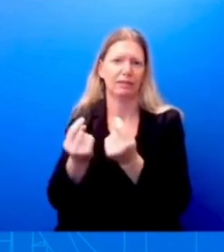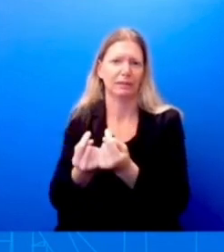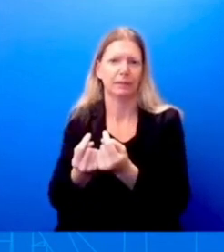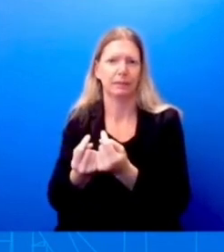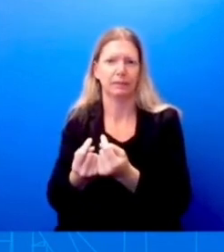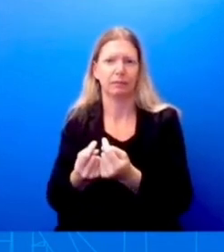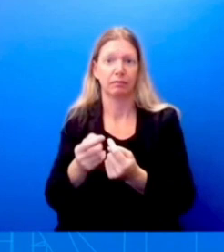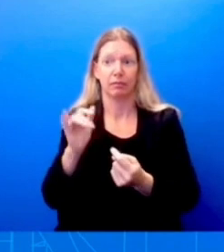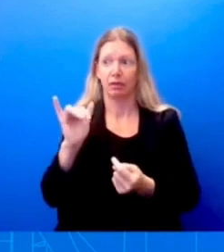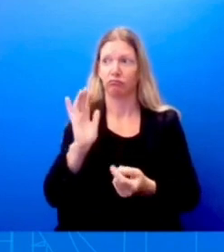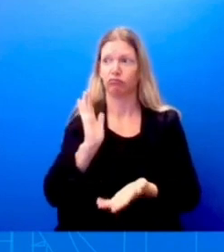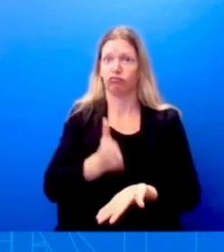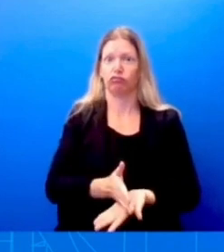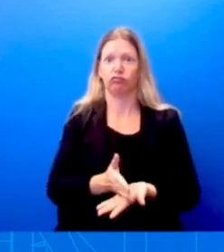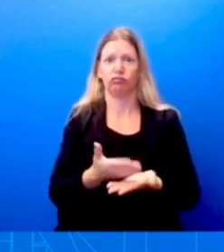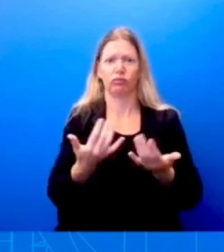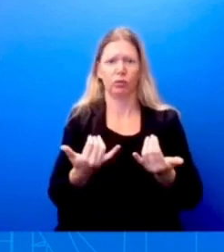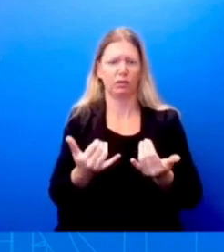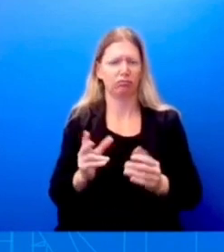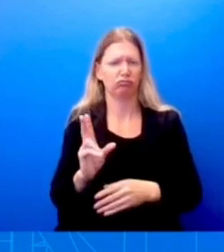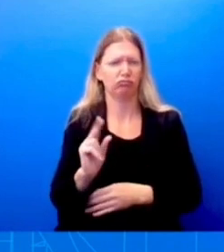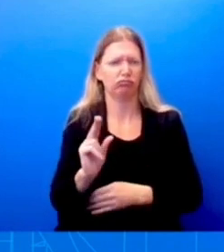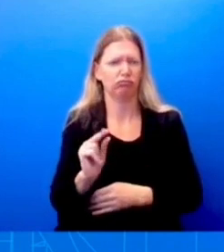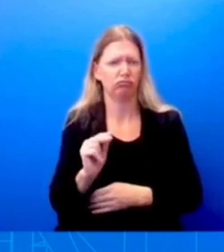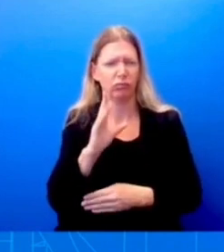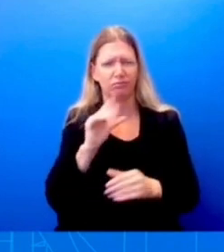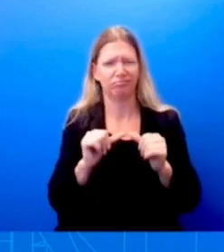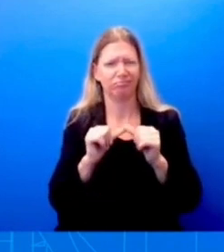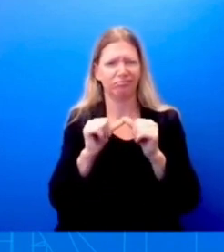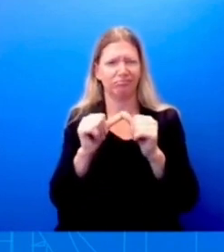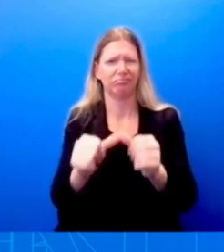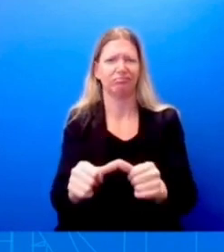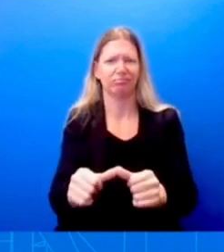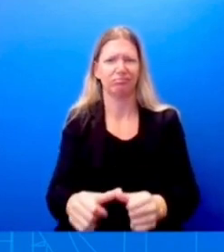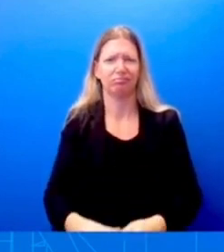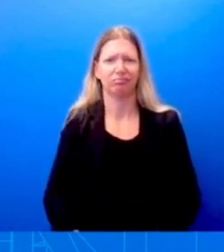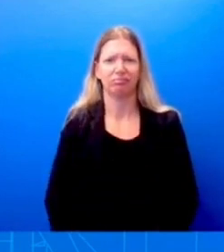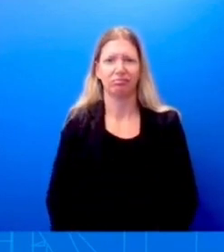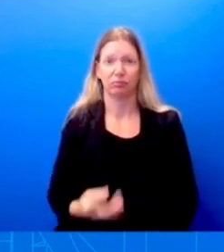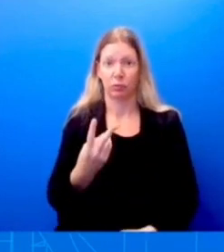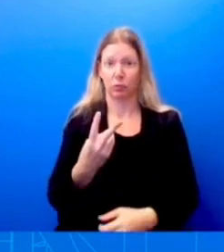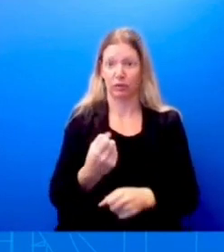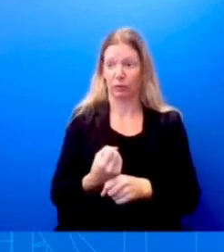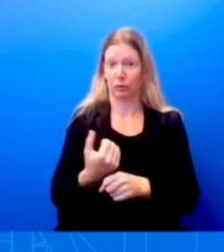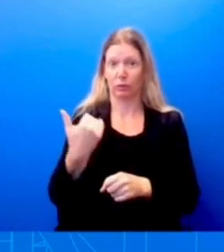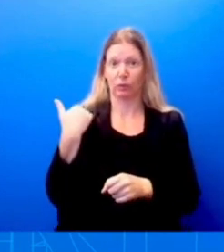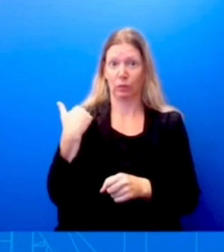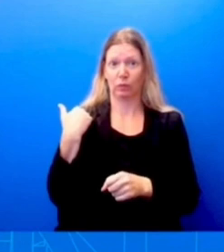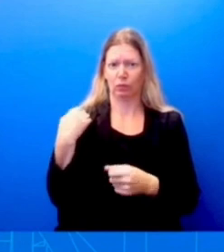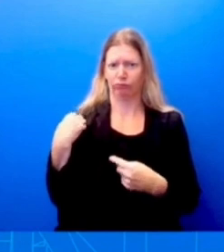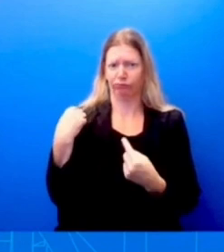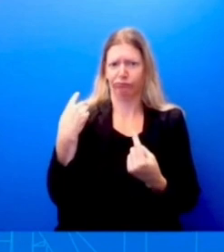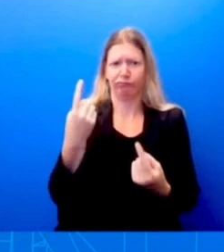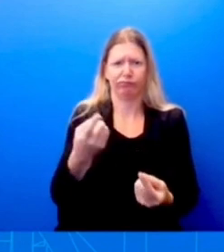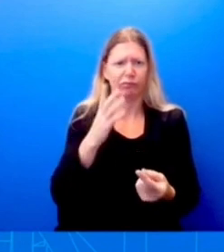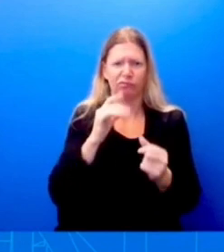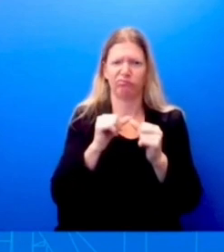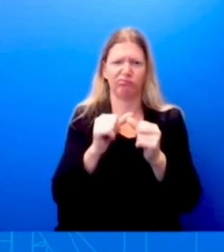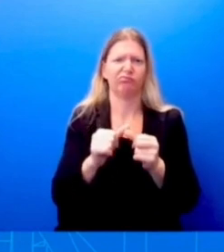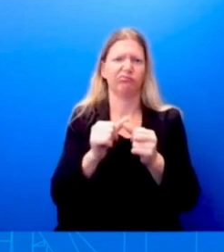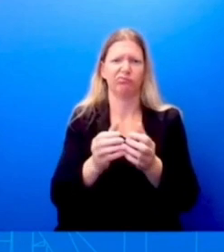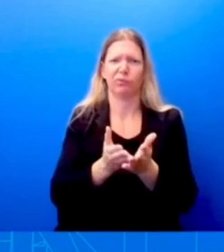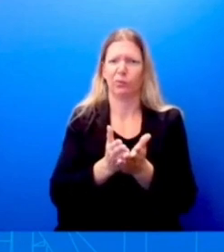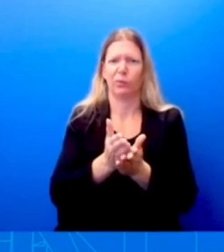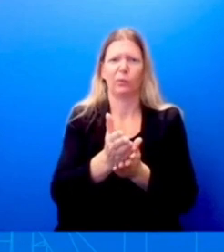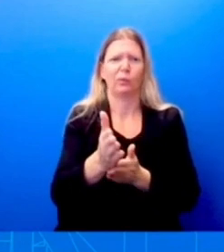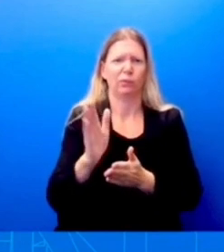or, um, or, and two years ago, that certainly will continue throughout his administration. The girls themselves, I guess.